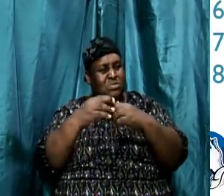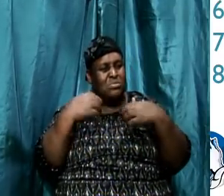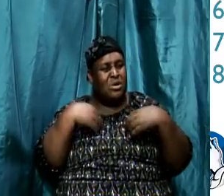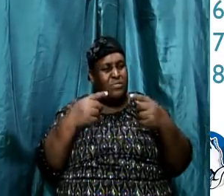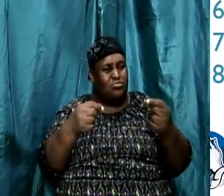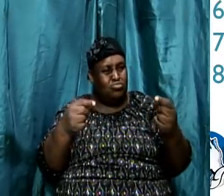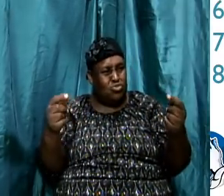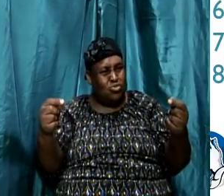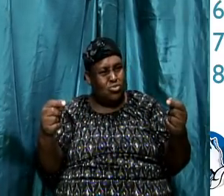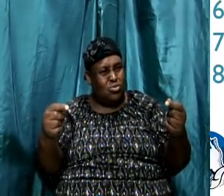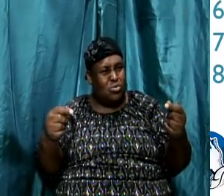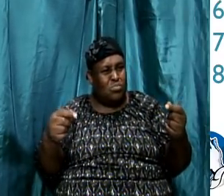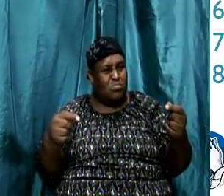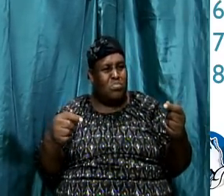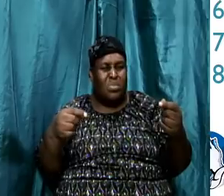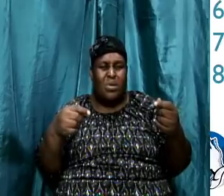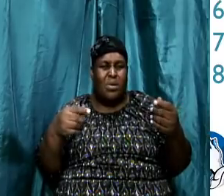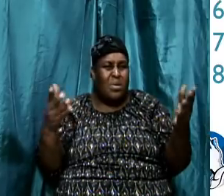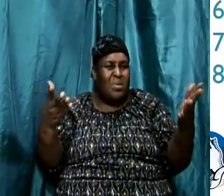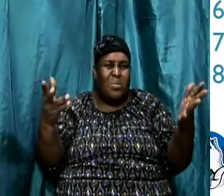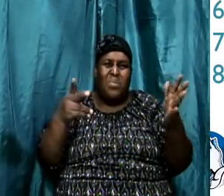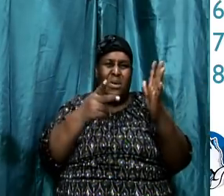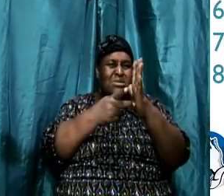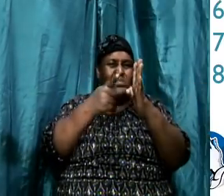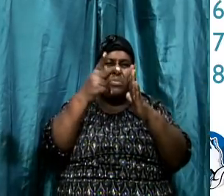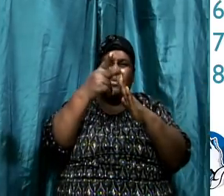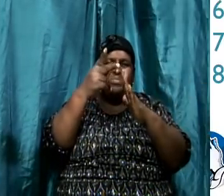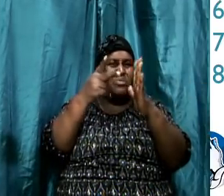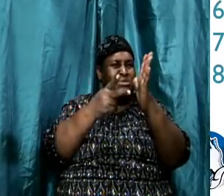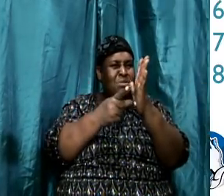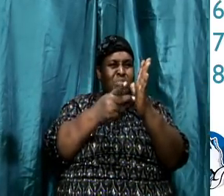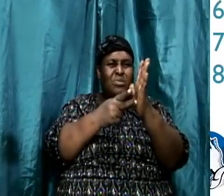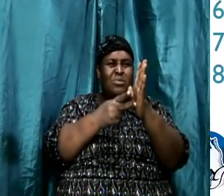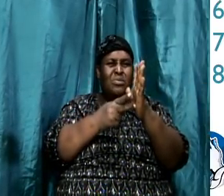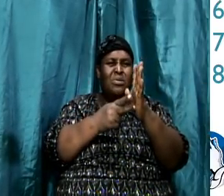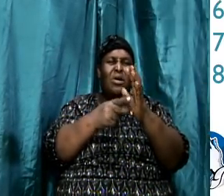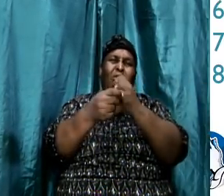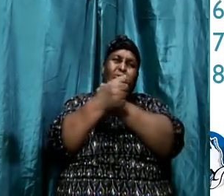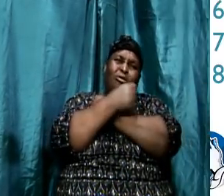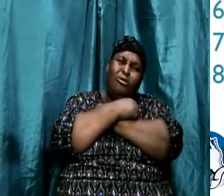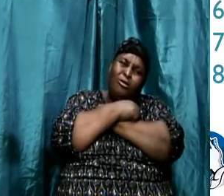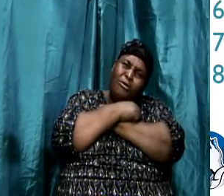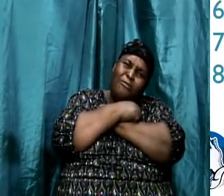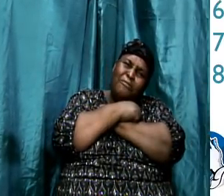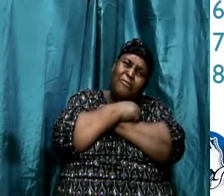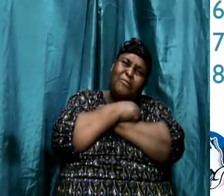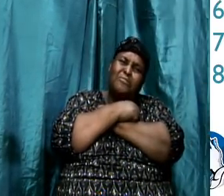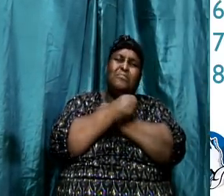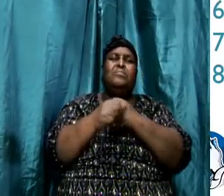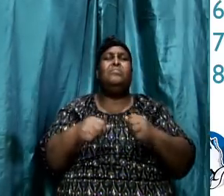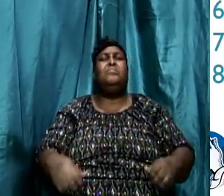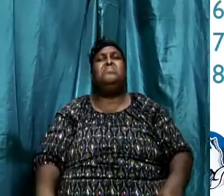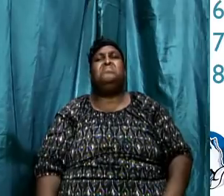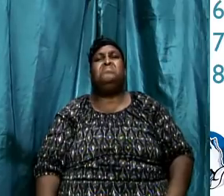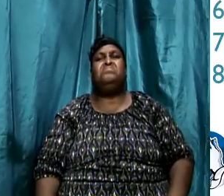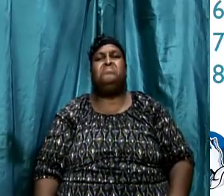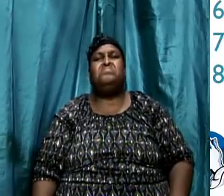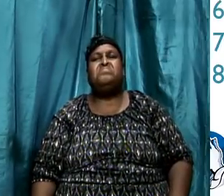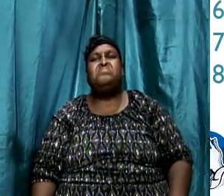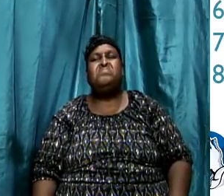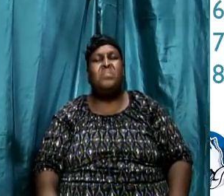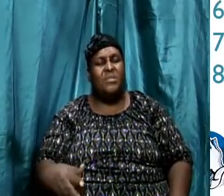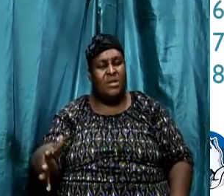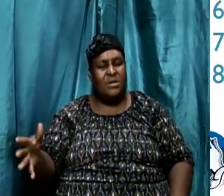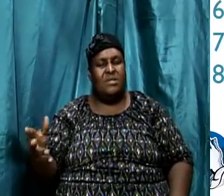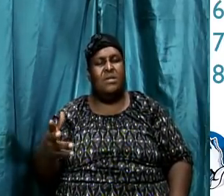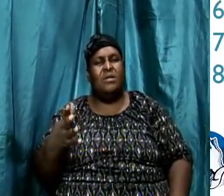across? What's the principle behind worship? What's the principle behind this part? Love, so on and so forth. And there's a thing that